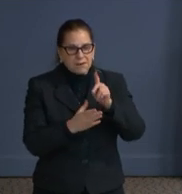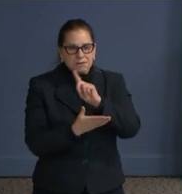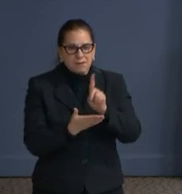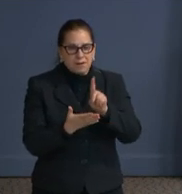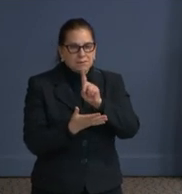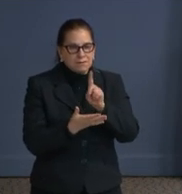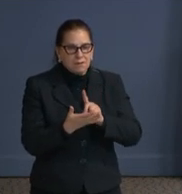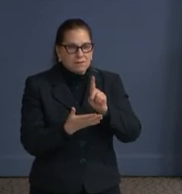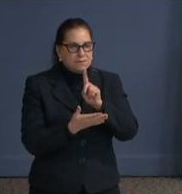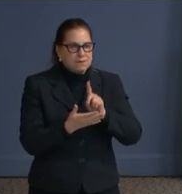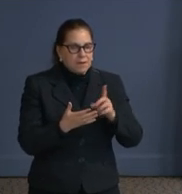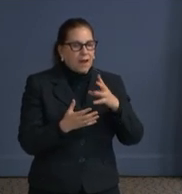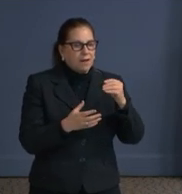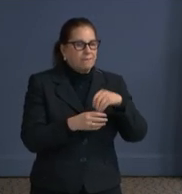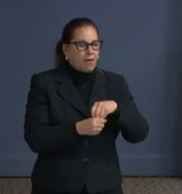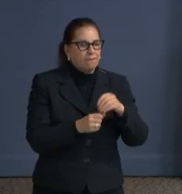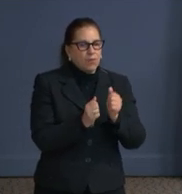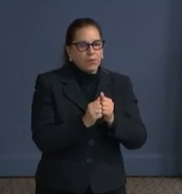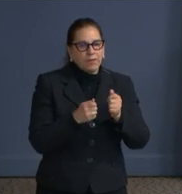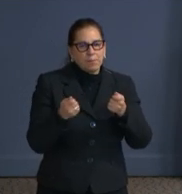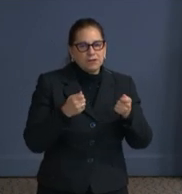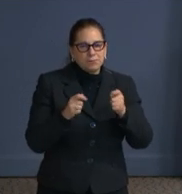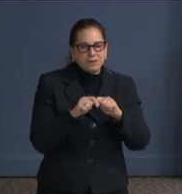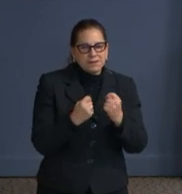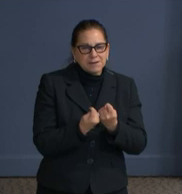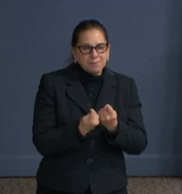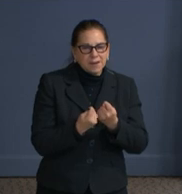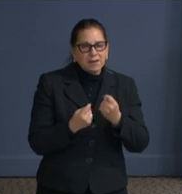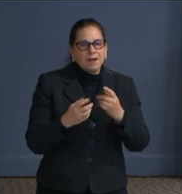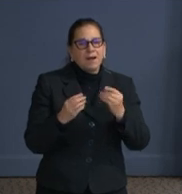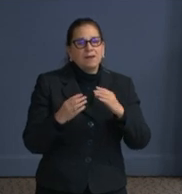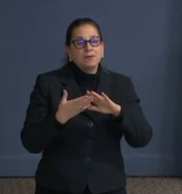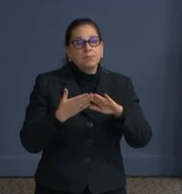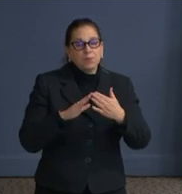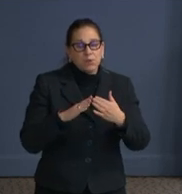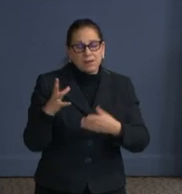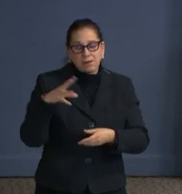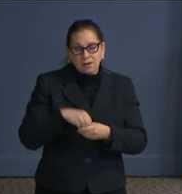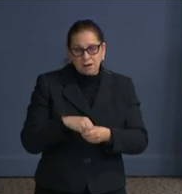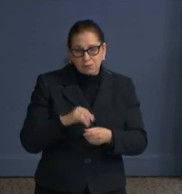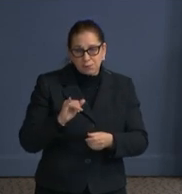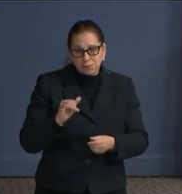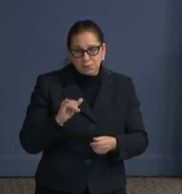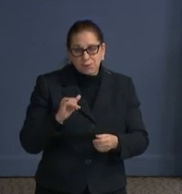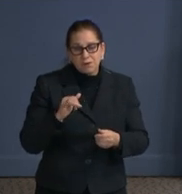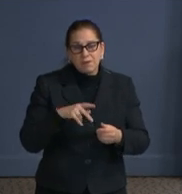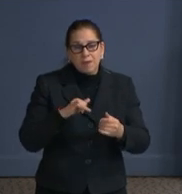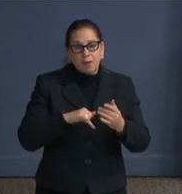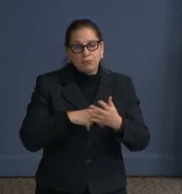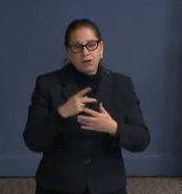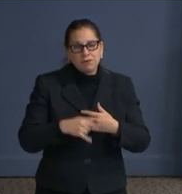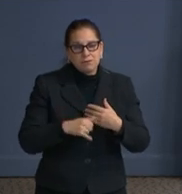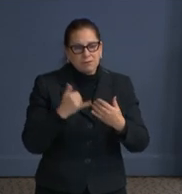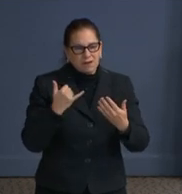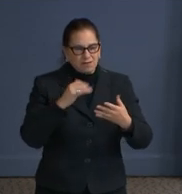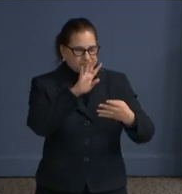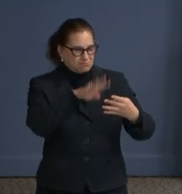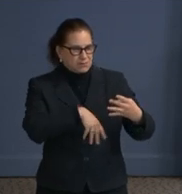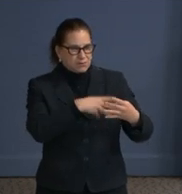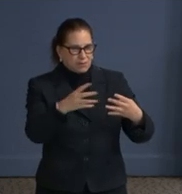team. And most importantly for D.C. residents, the project remains on schedule to open in late 2024.